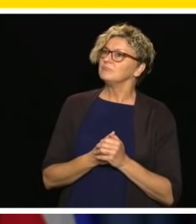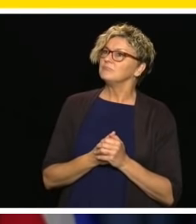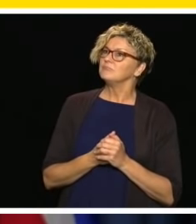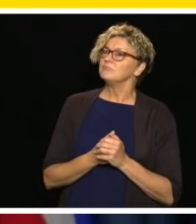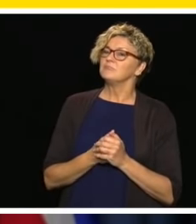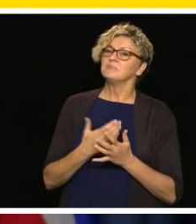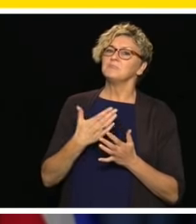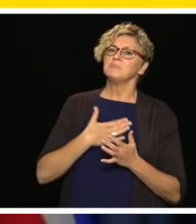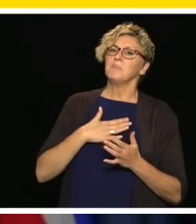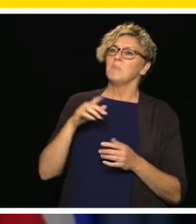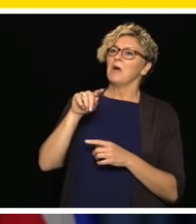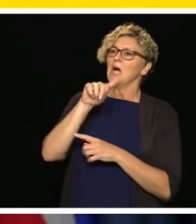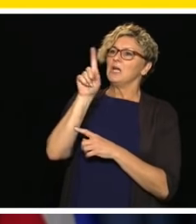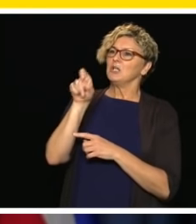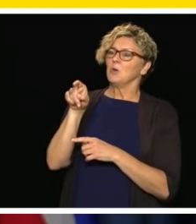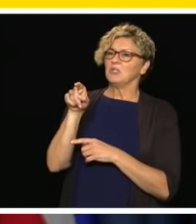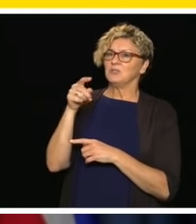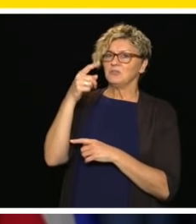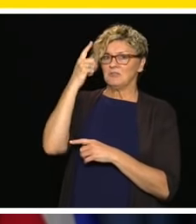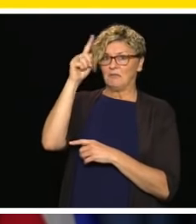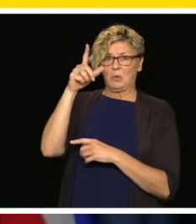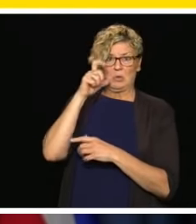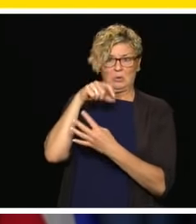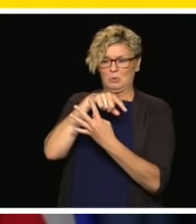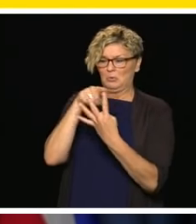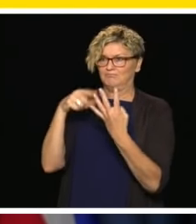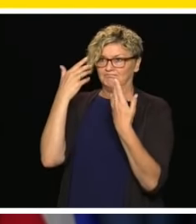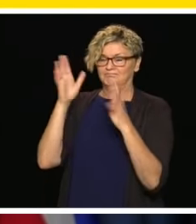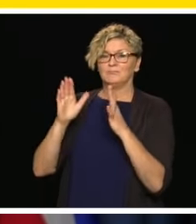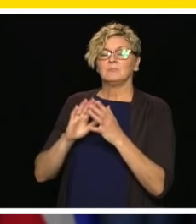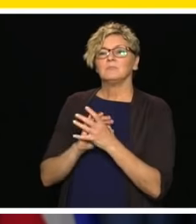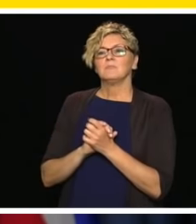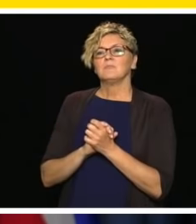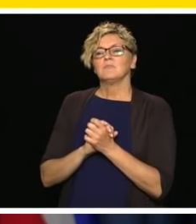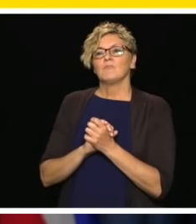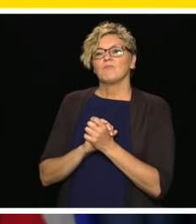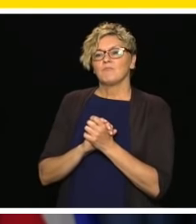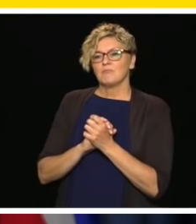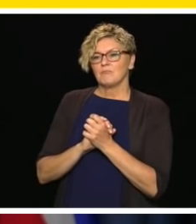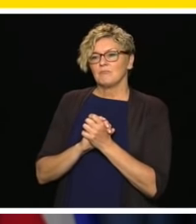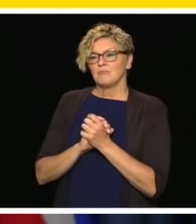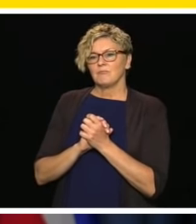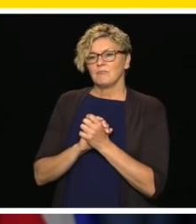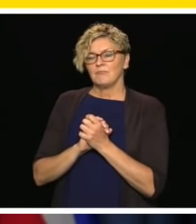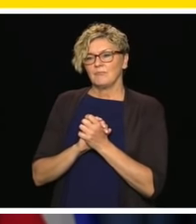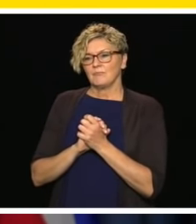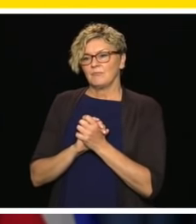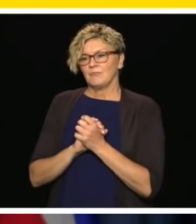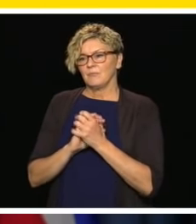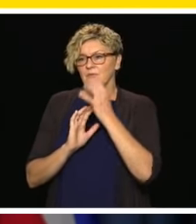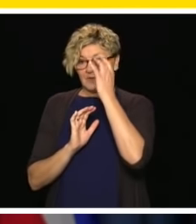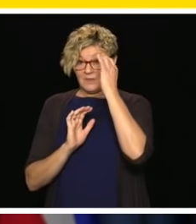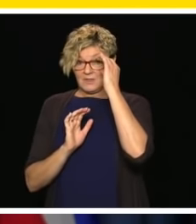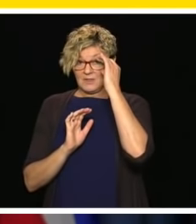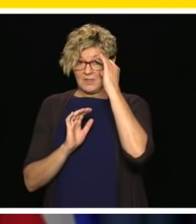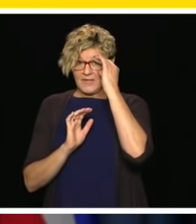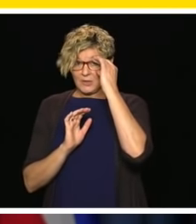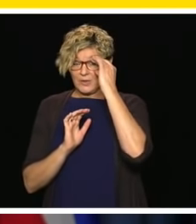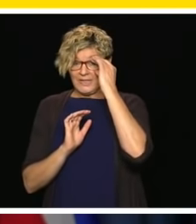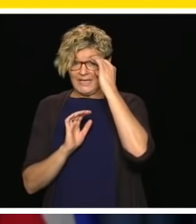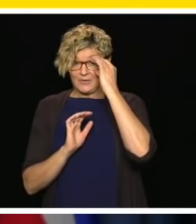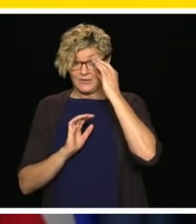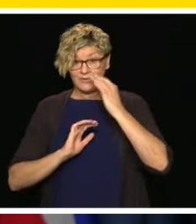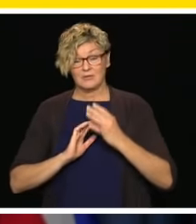This is a question for whoever wants to answer it. There's obviously a lot of gaps that still need to be filled here. Will teachers